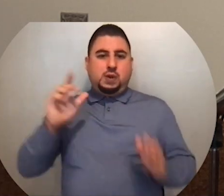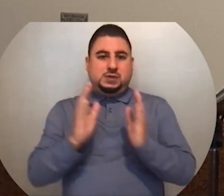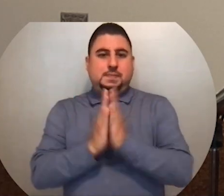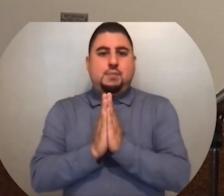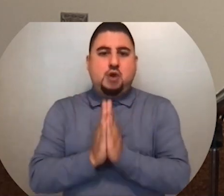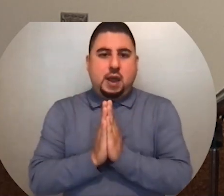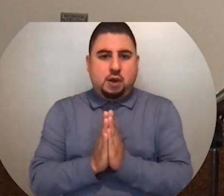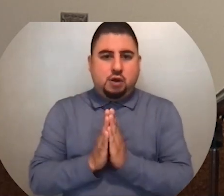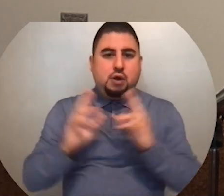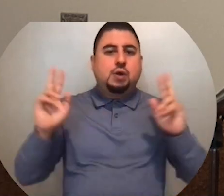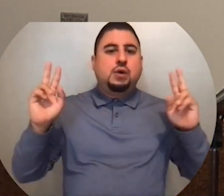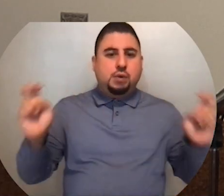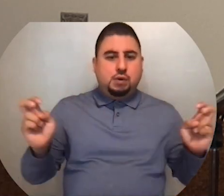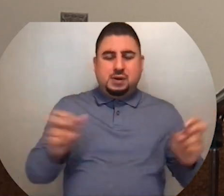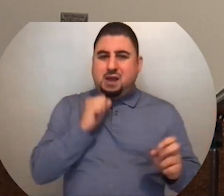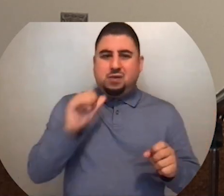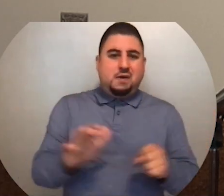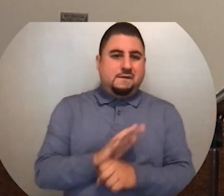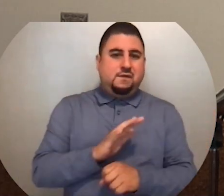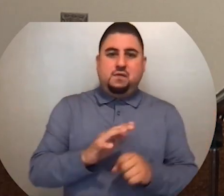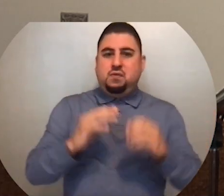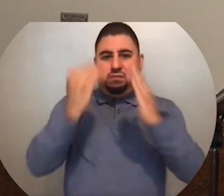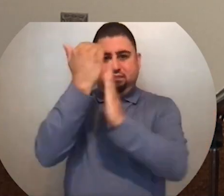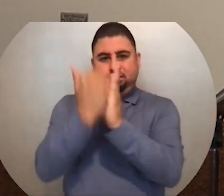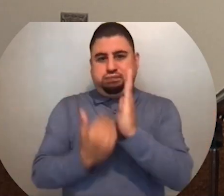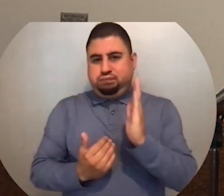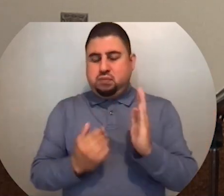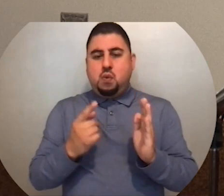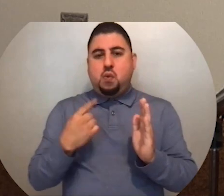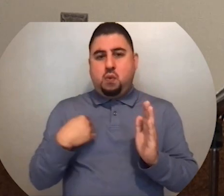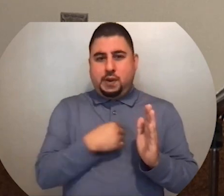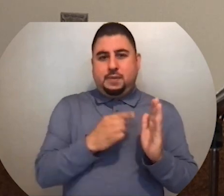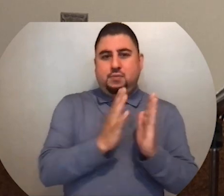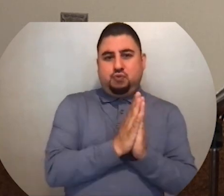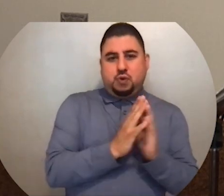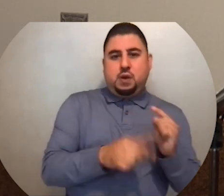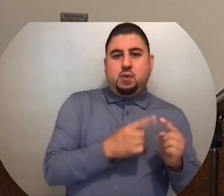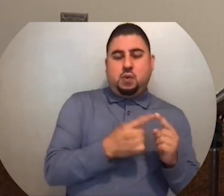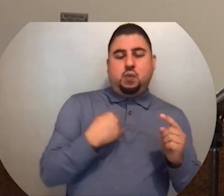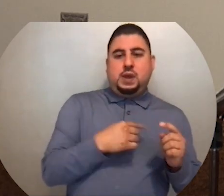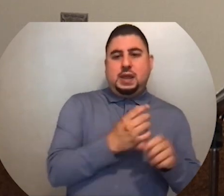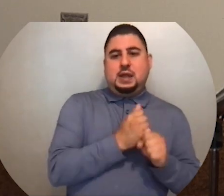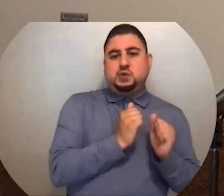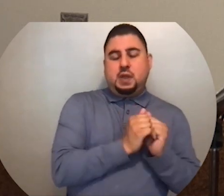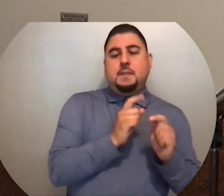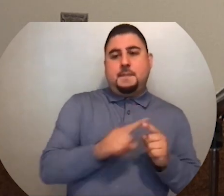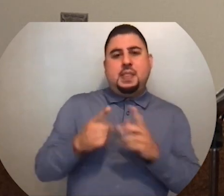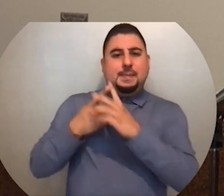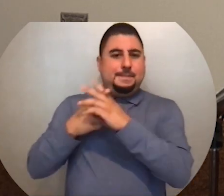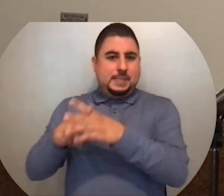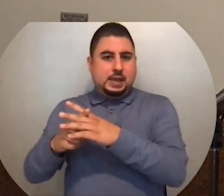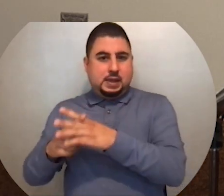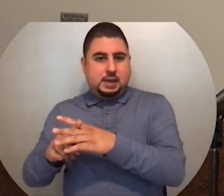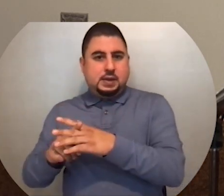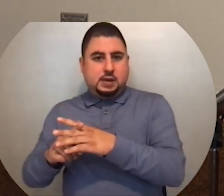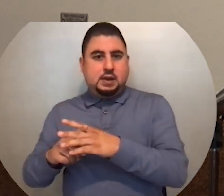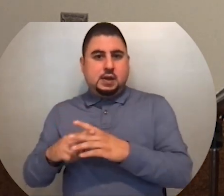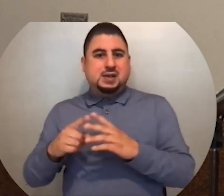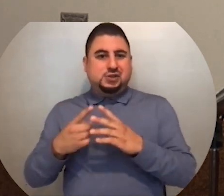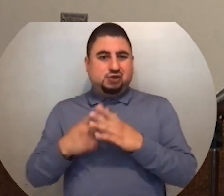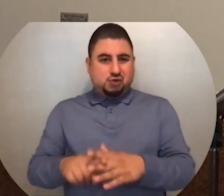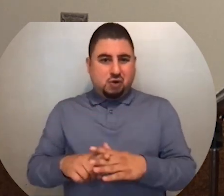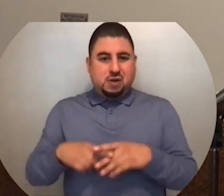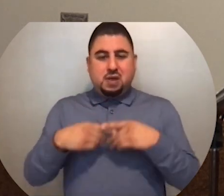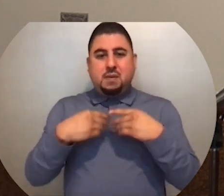Of course, it's not the entirety of the Lord's Prayer. It's not the one we pray whenever we gather together or pray a rosary or what have you, but he